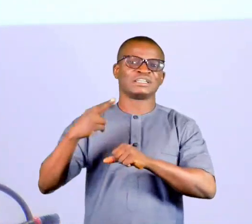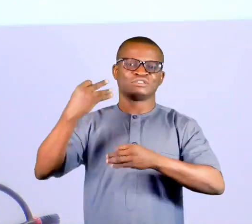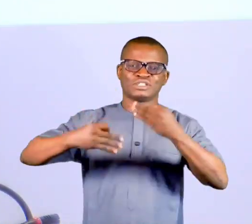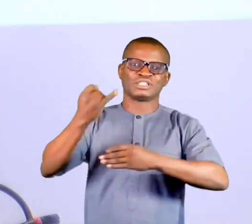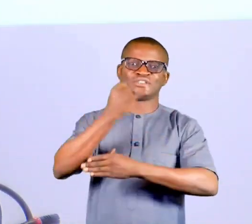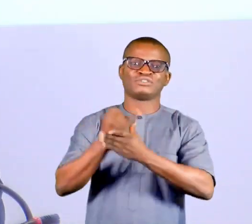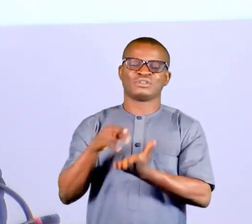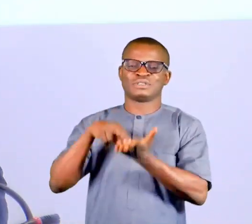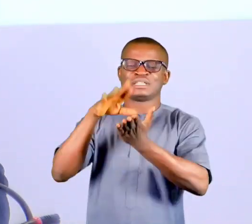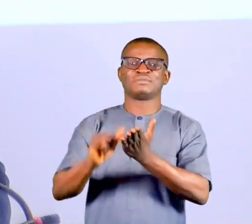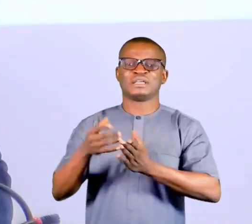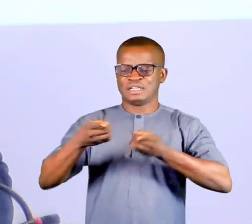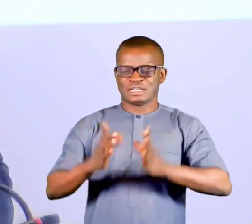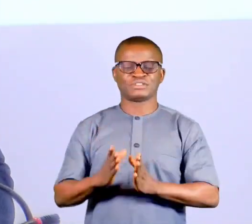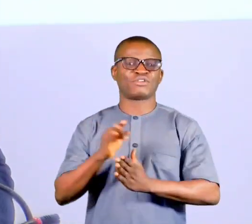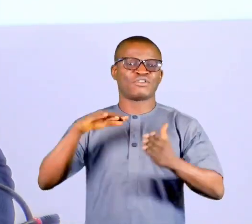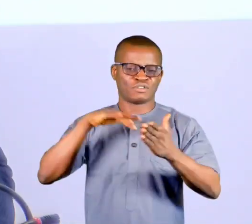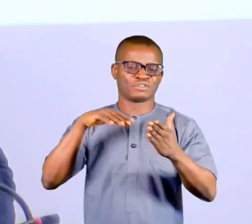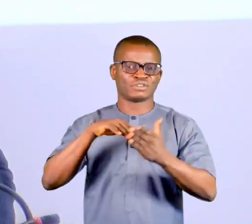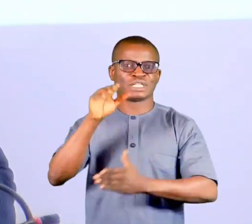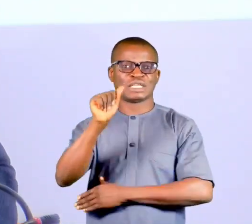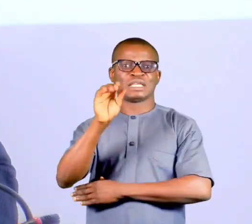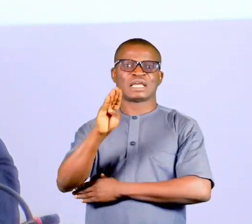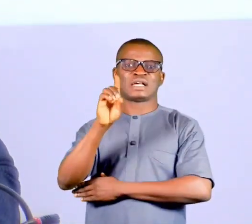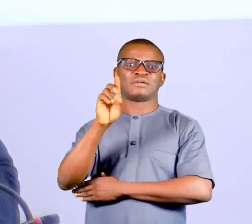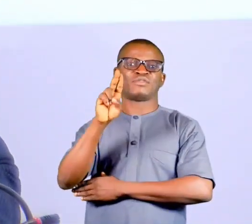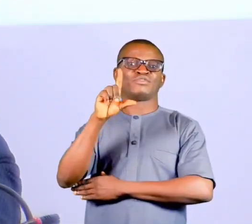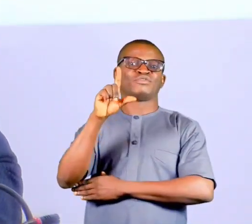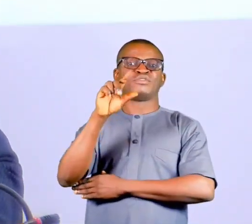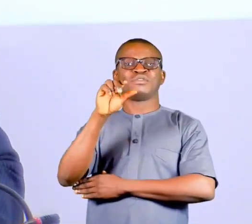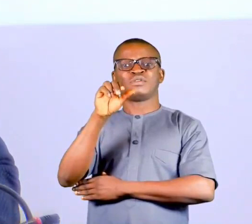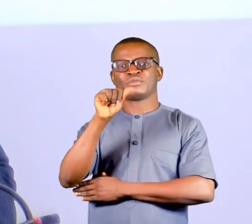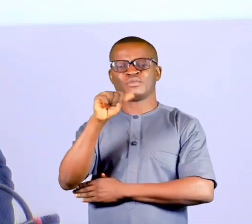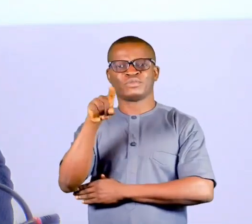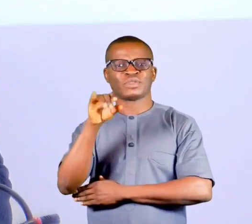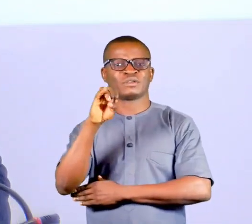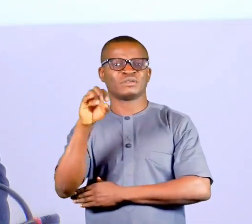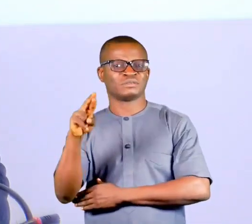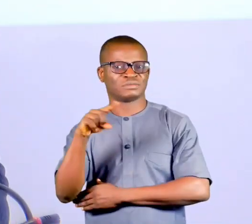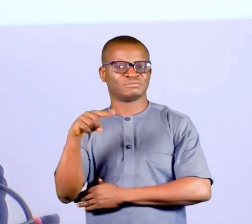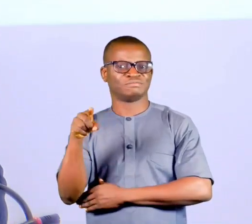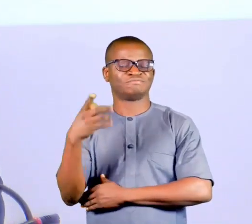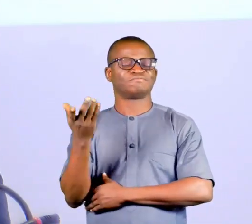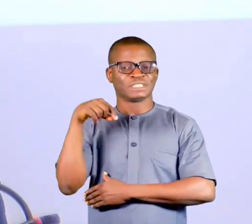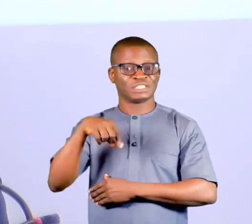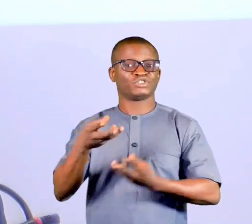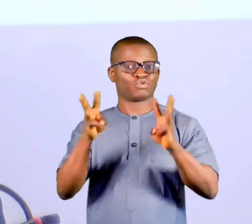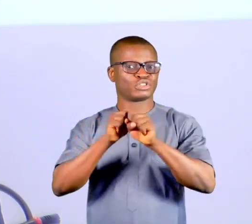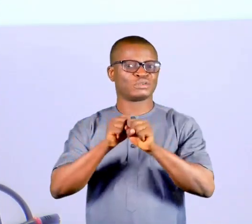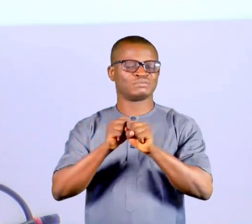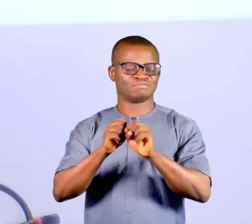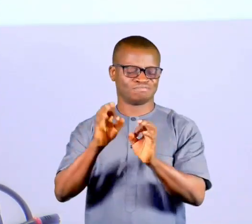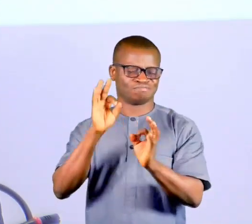Institute was represented by the Director of Studies, Olumo Abdulaziz. A workshop such as this could not afford a better